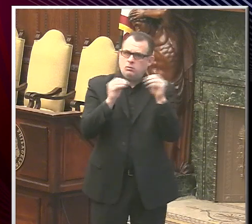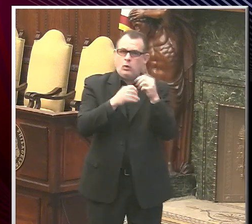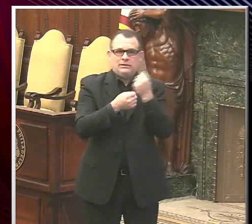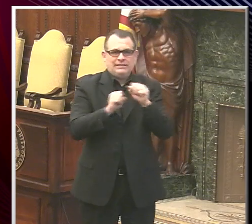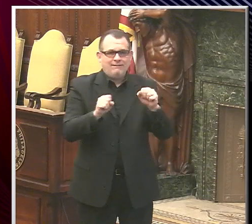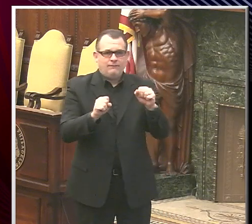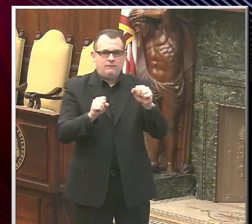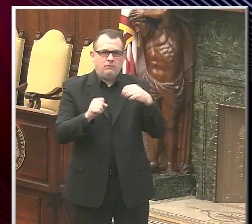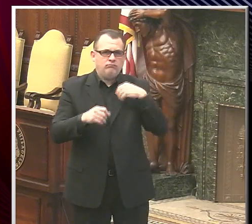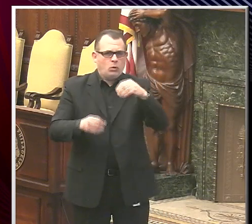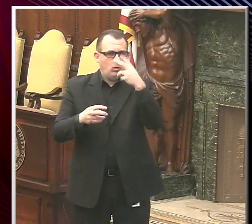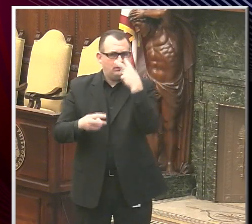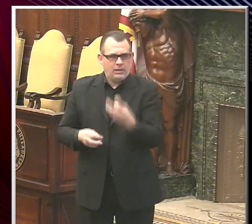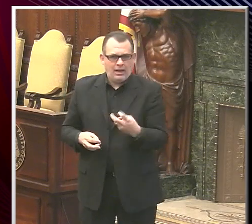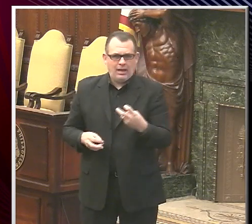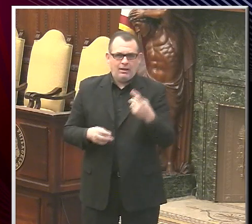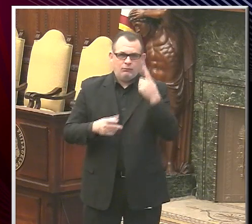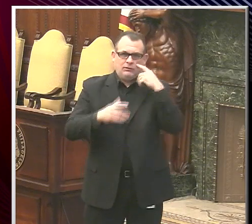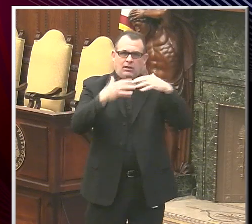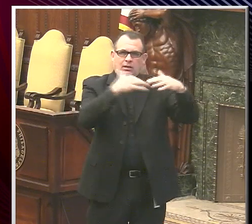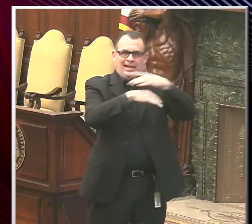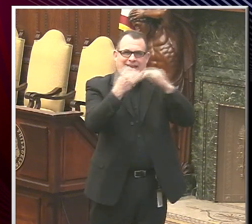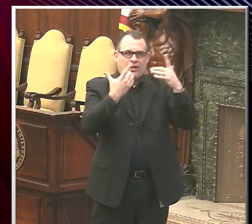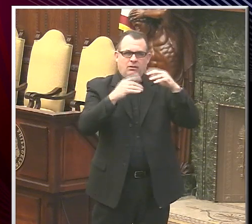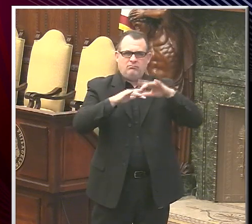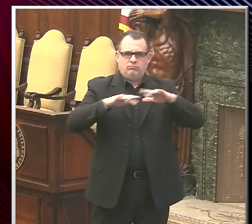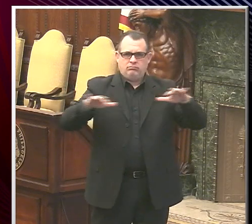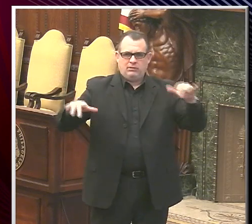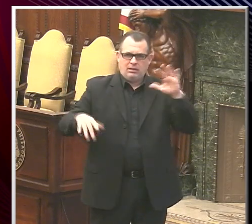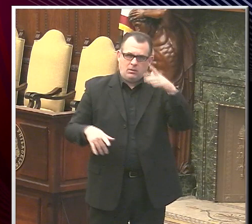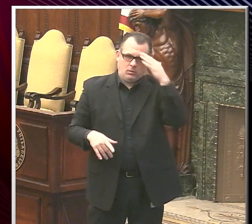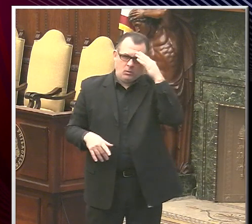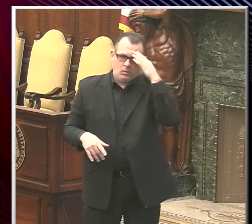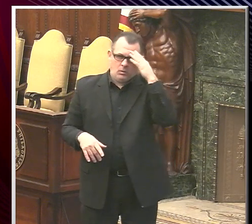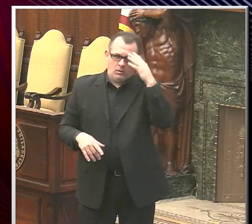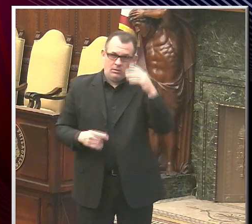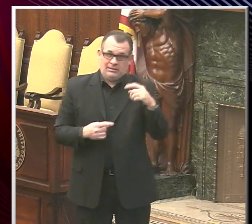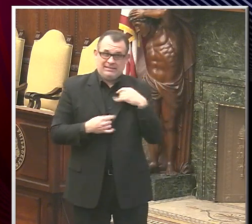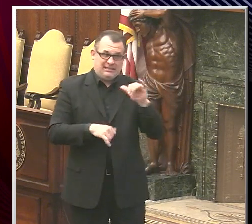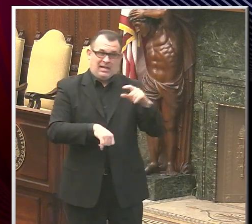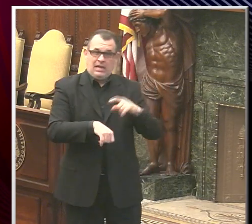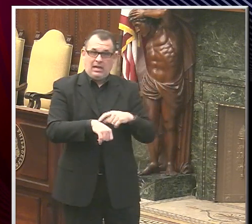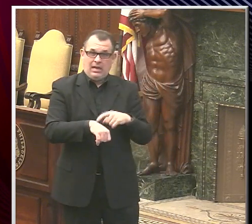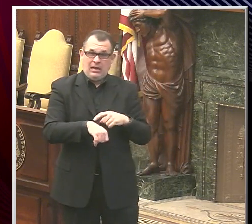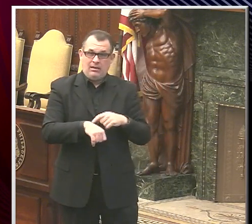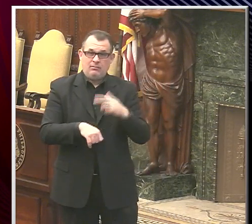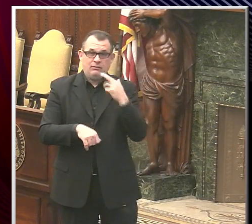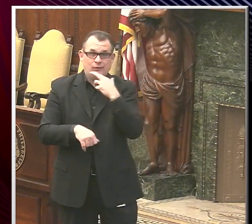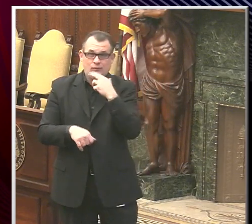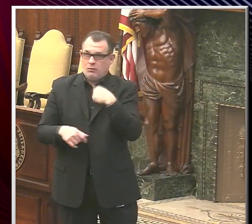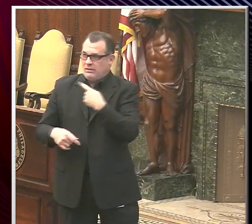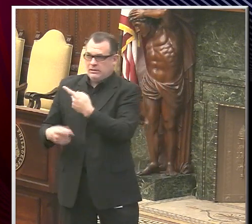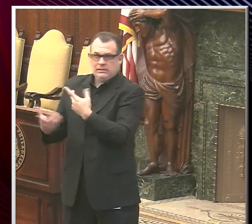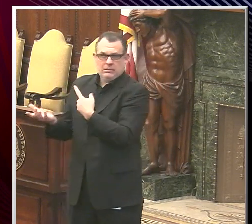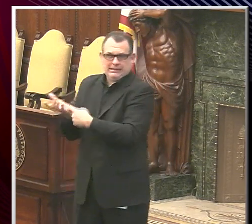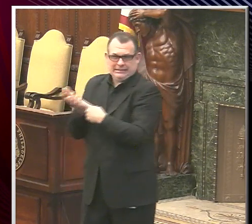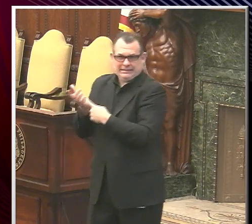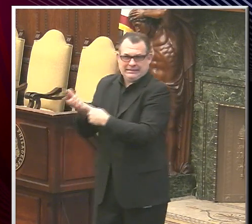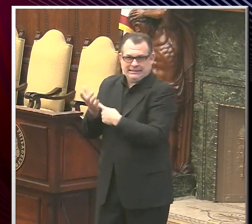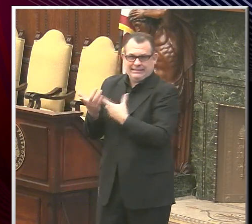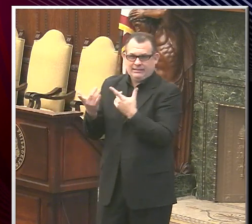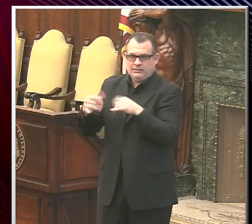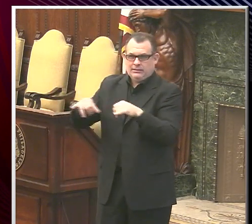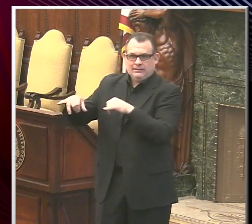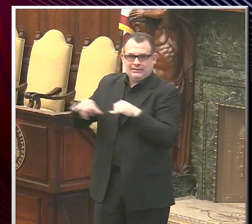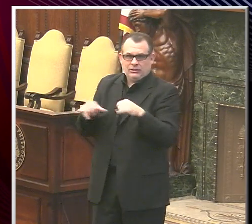much better ventilation that you get outdoors. So what we've done since that time is we've worked with the restaurants to establish standards for ventilation